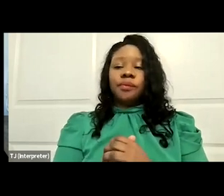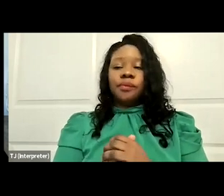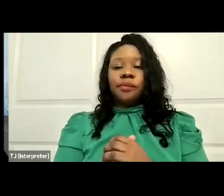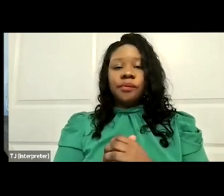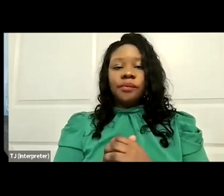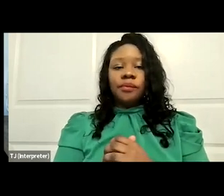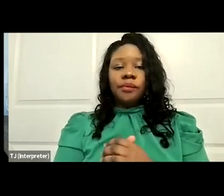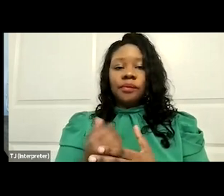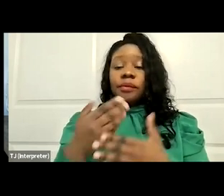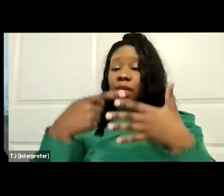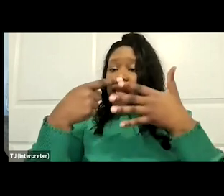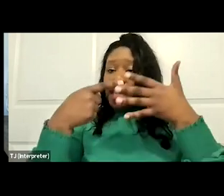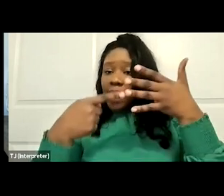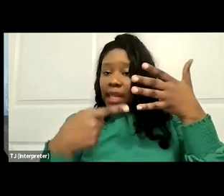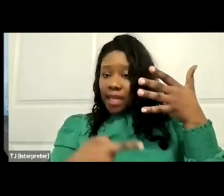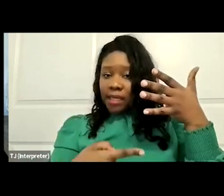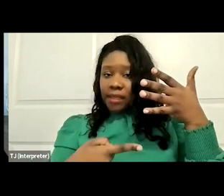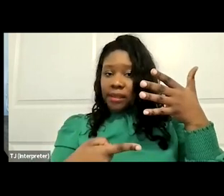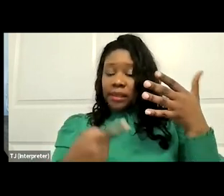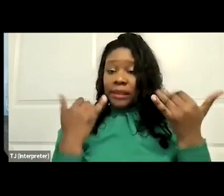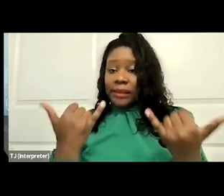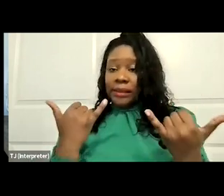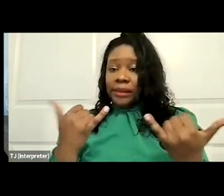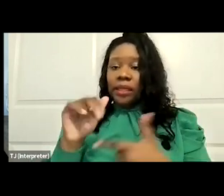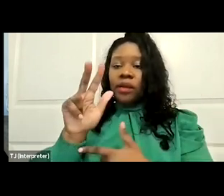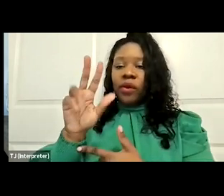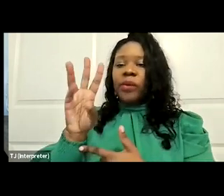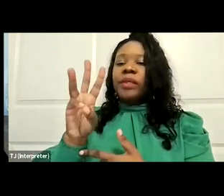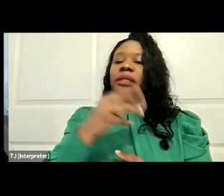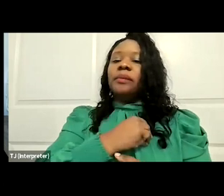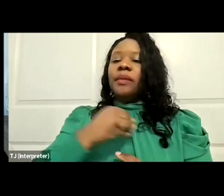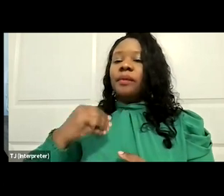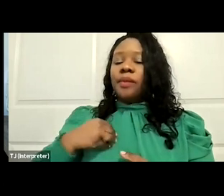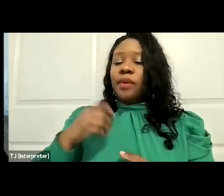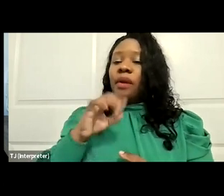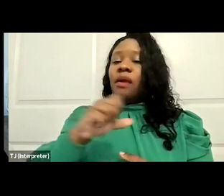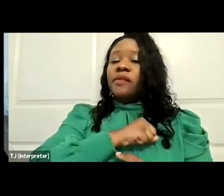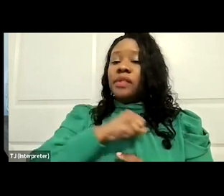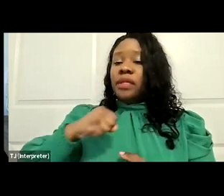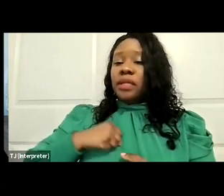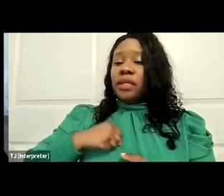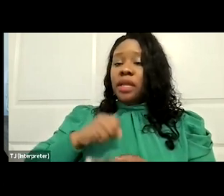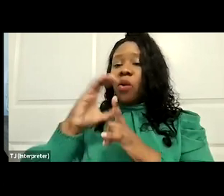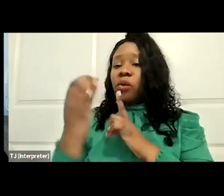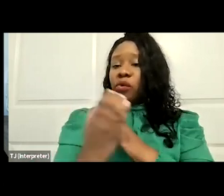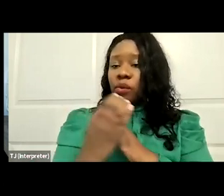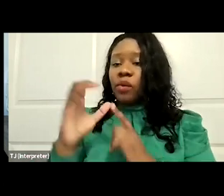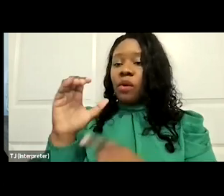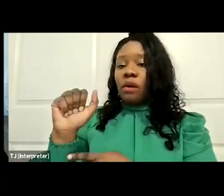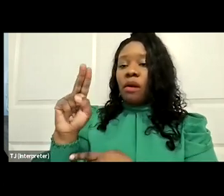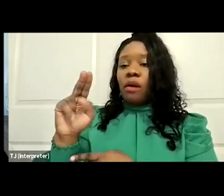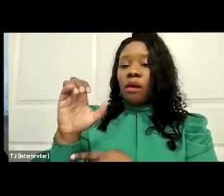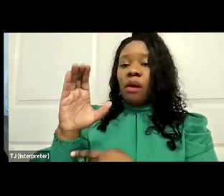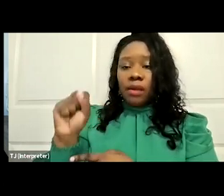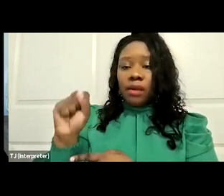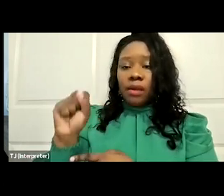And here's a list of, as of today, the 36 members of the Senate Cultural Caucus. I think it would